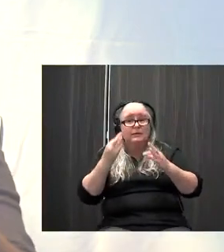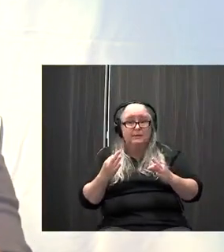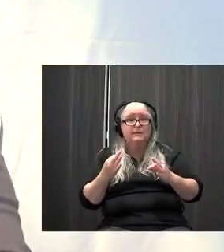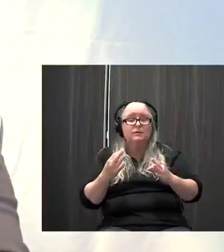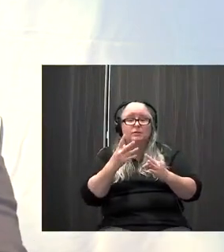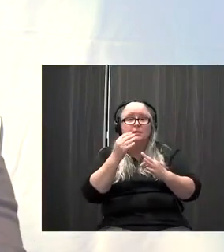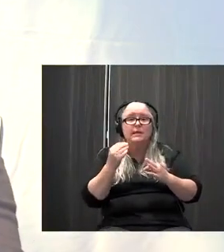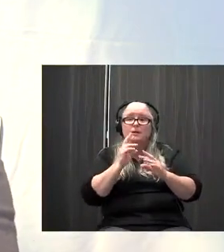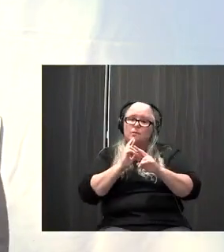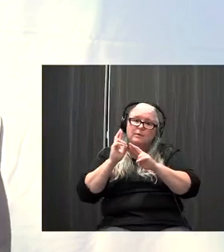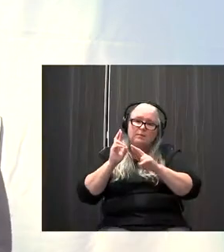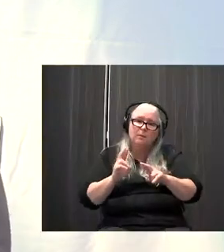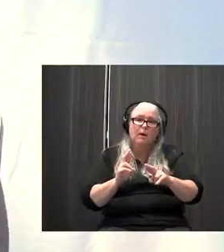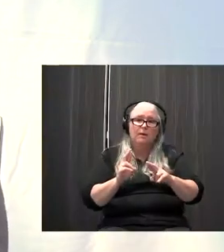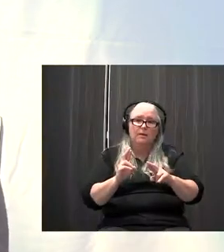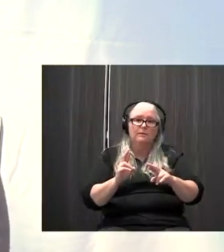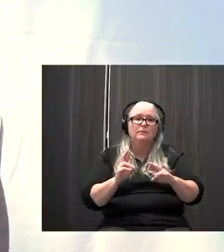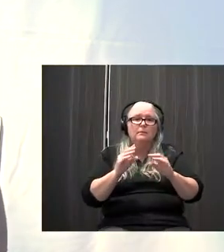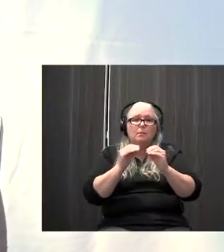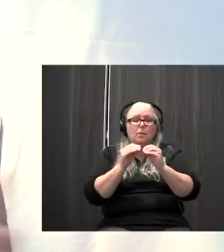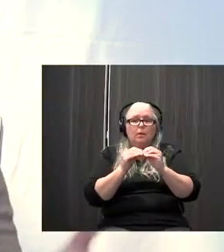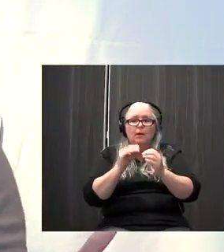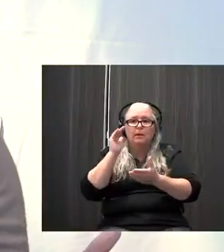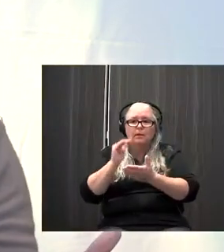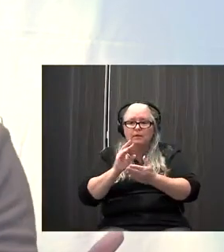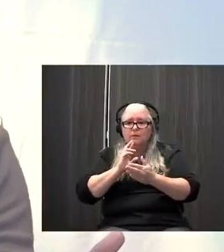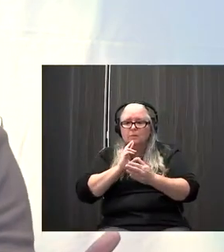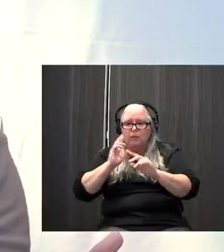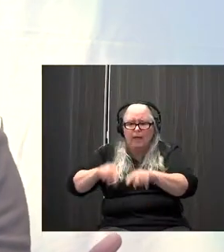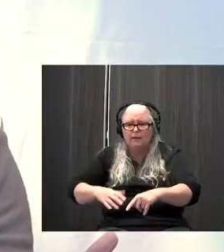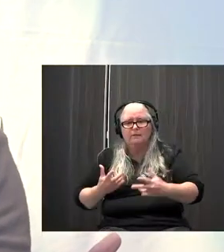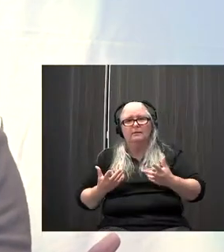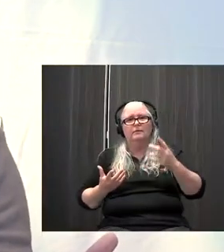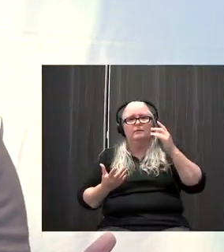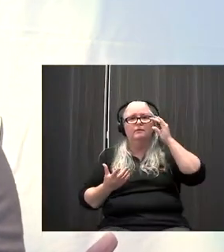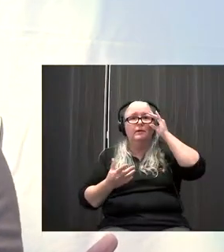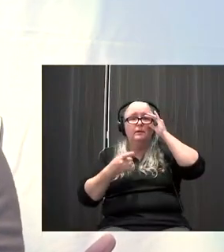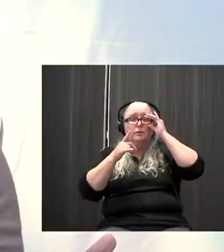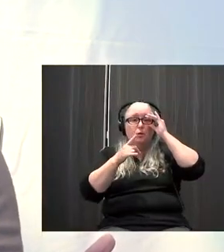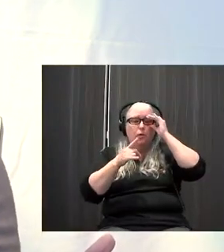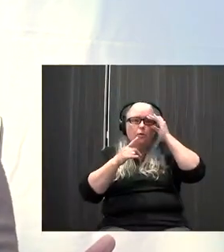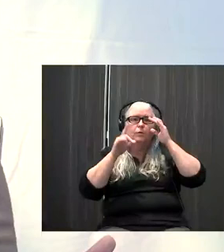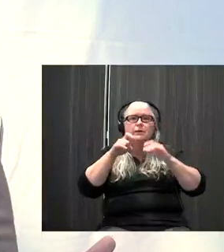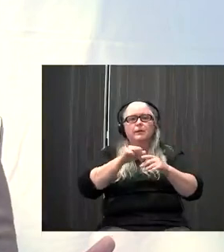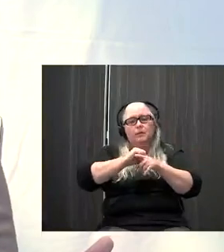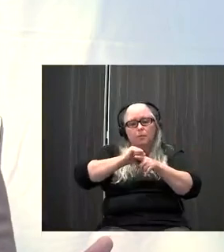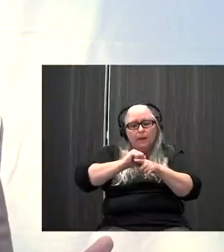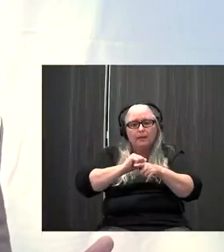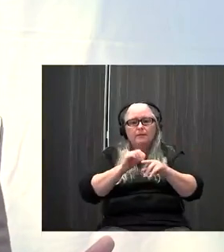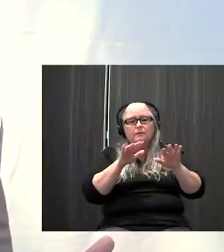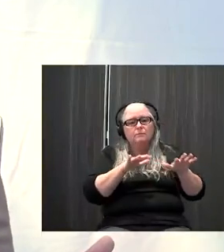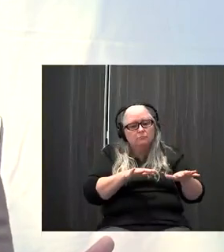more responsive, less reactive. So the goal is, is actually to practice it when you're in a good place, practice it when you're rested,